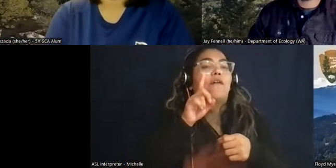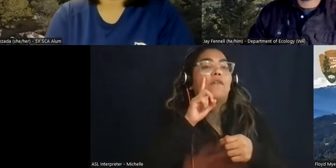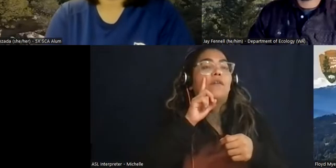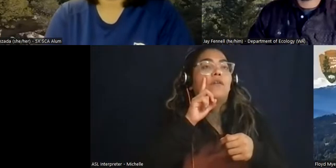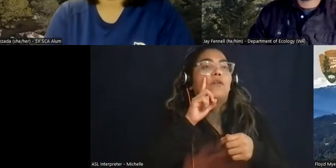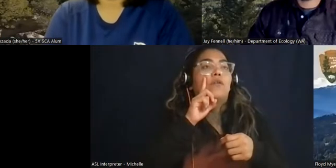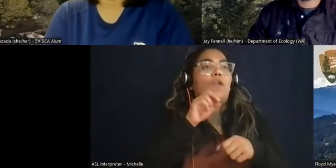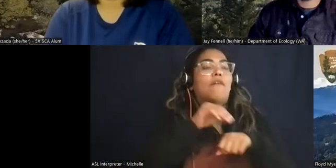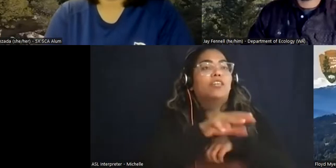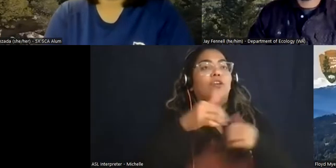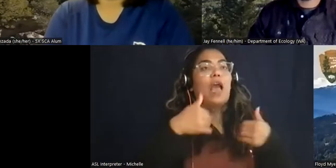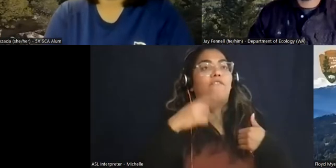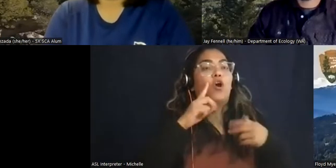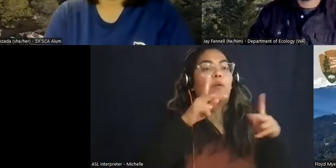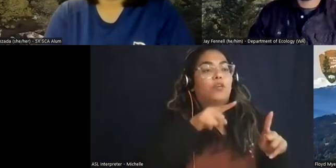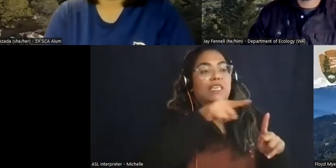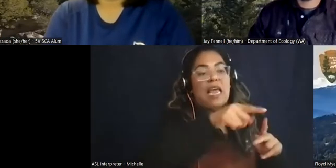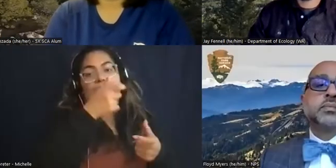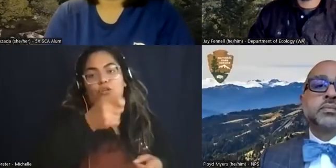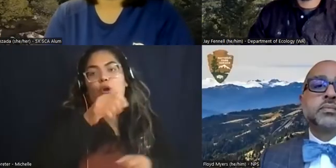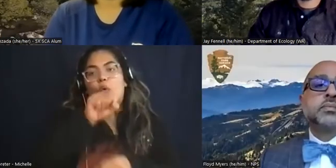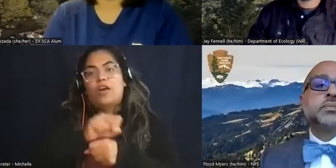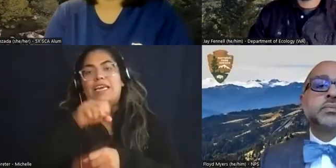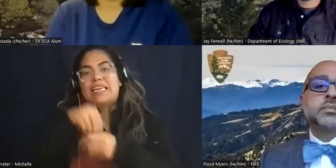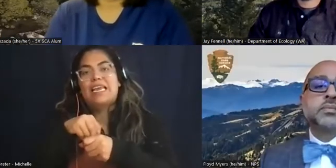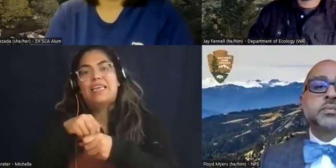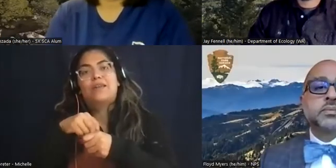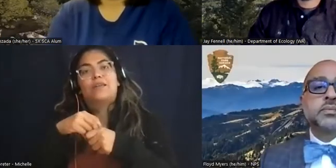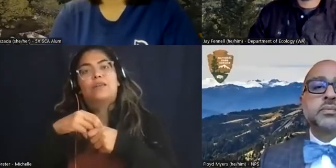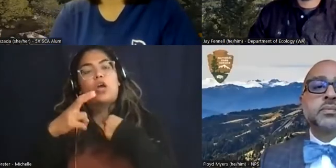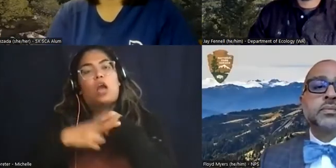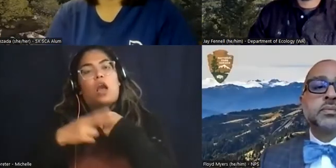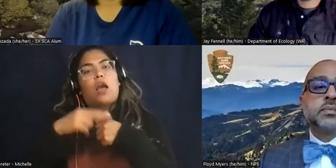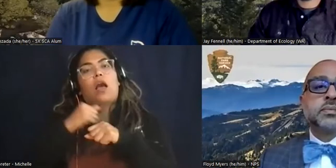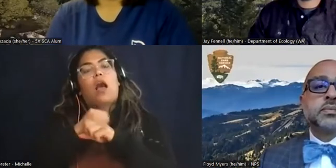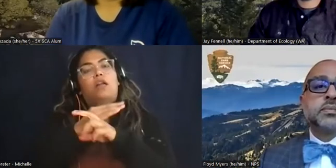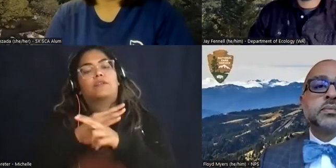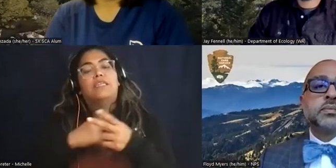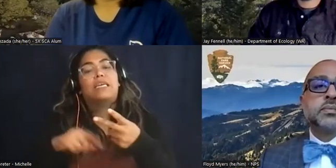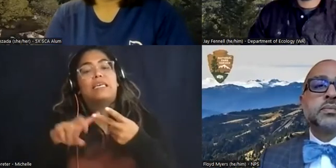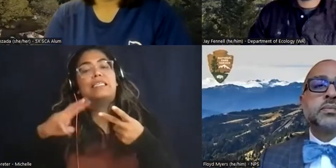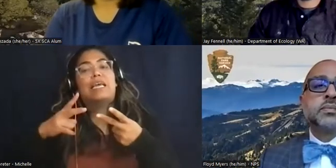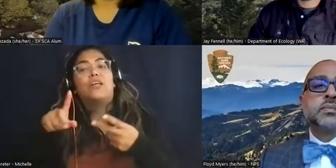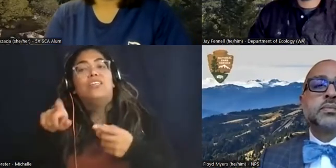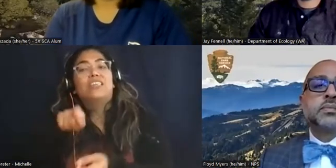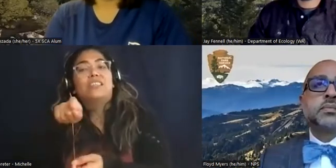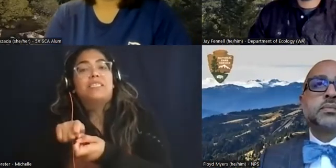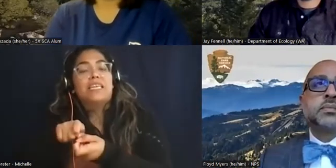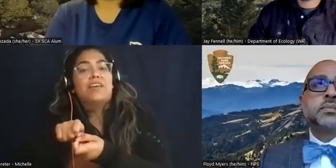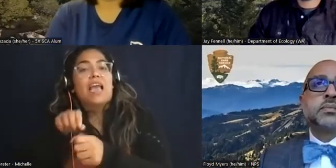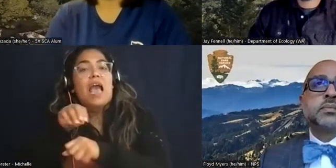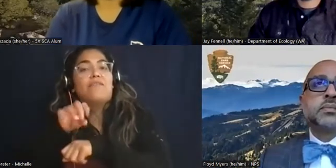in conservation and the second part is if you have specific advice for s uh for interns sea interns